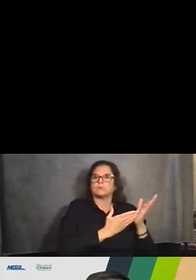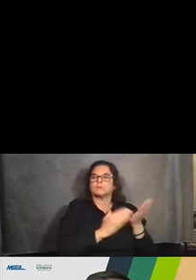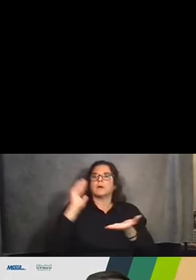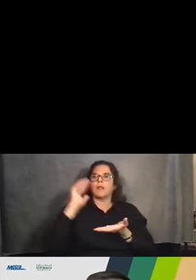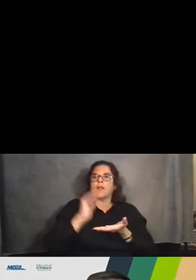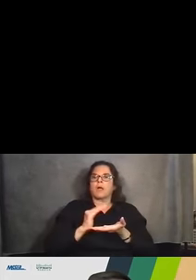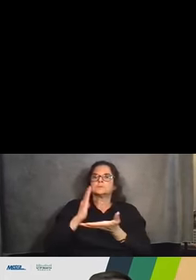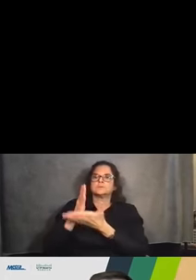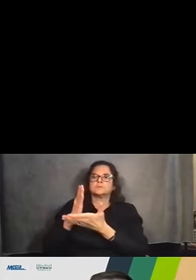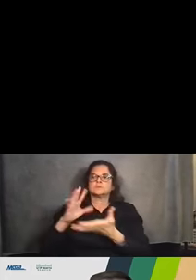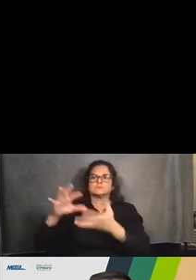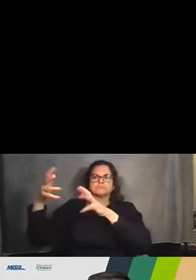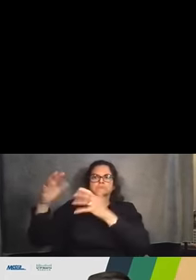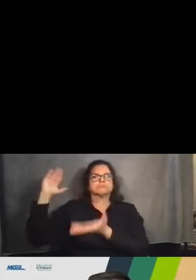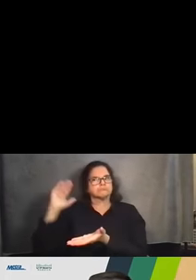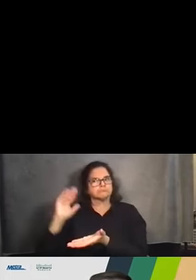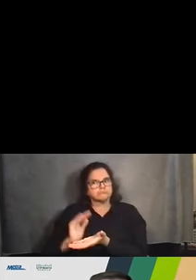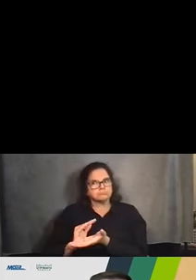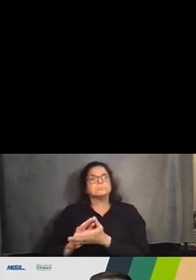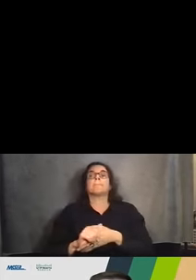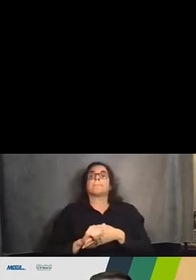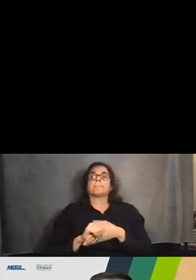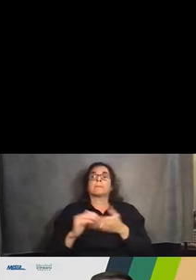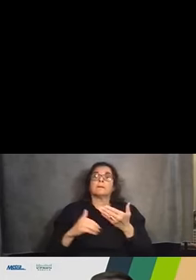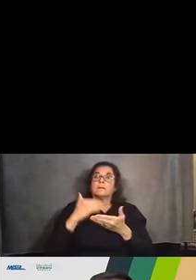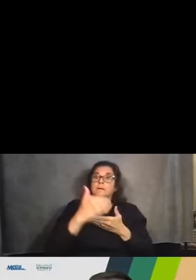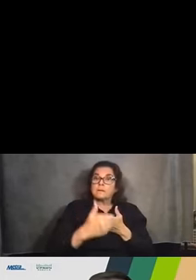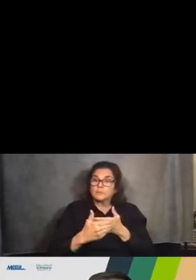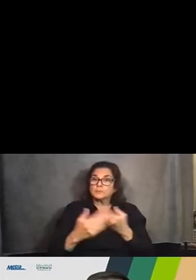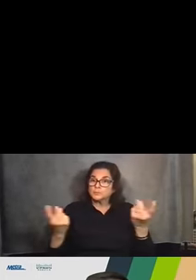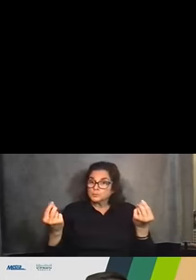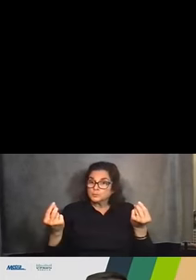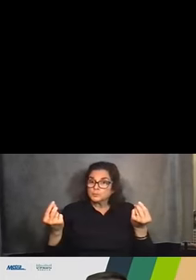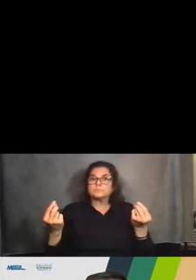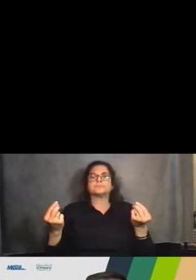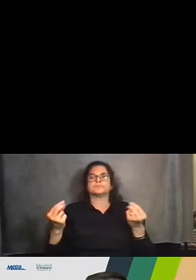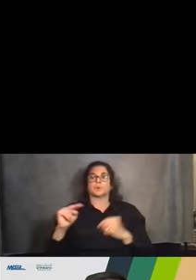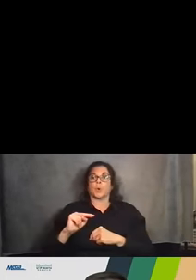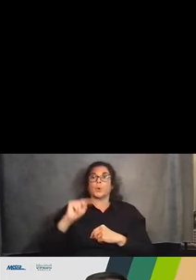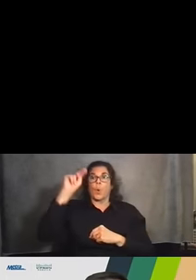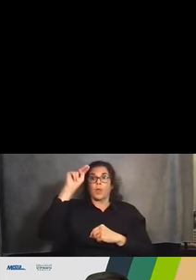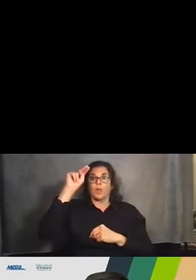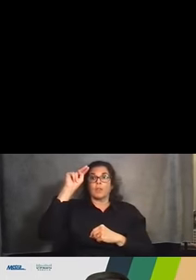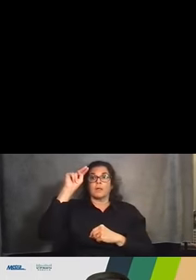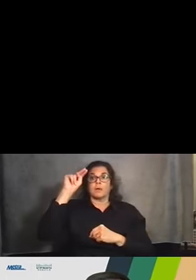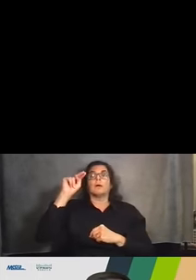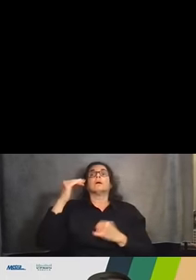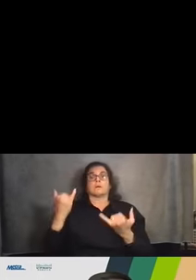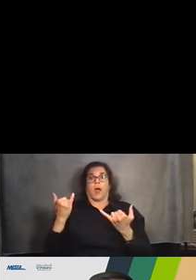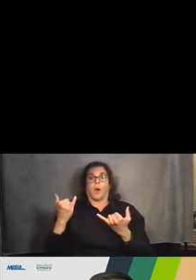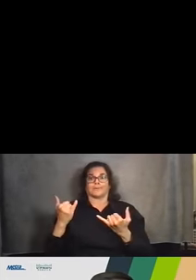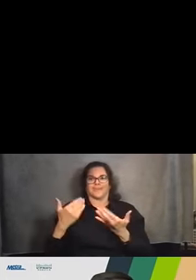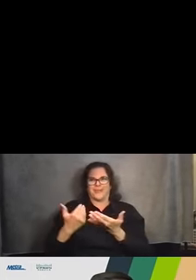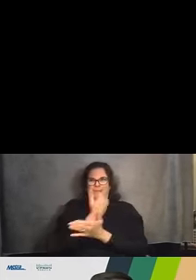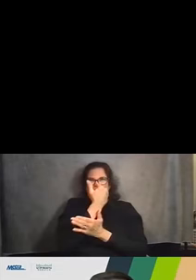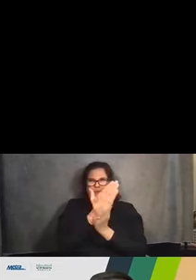construction. In the next stage, trains, the northbound trains will now operate on the new bridge at